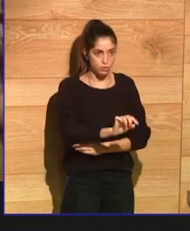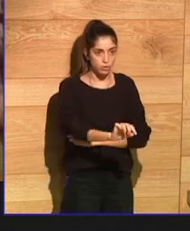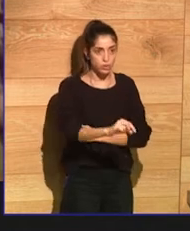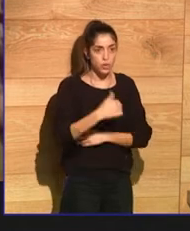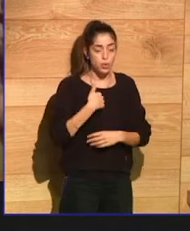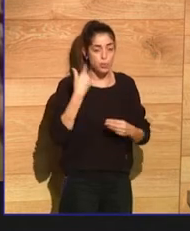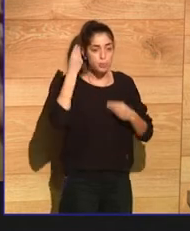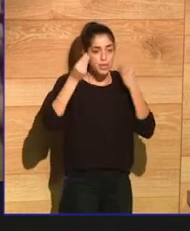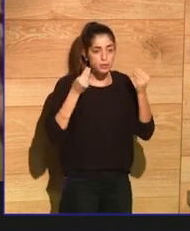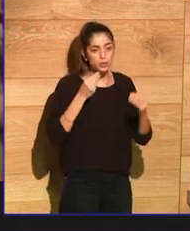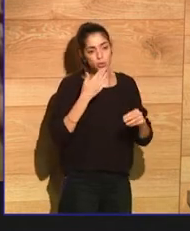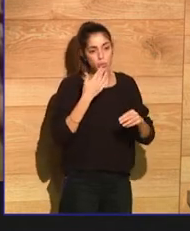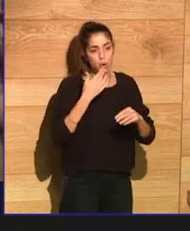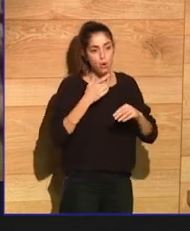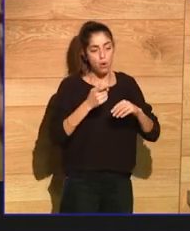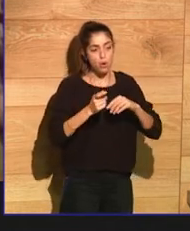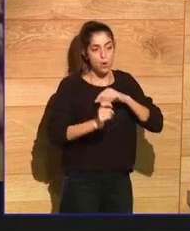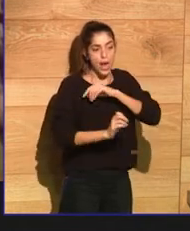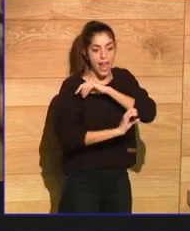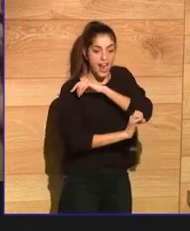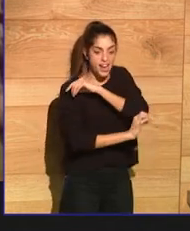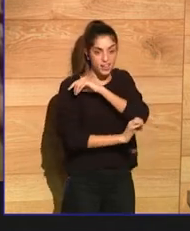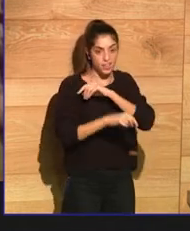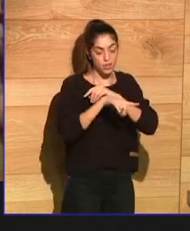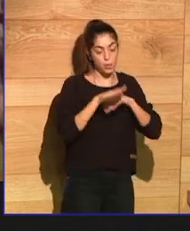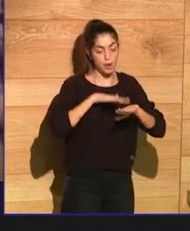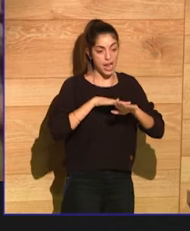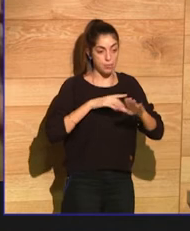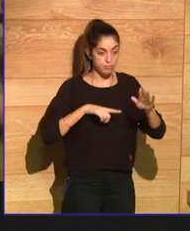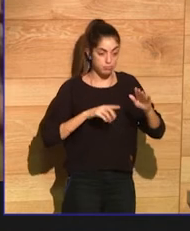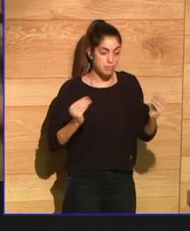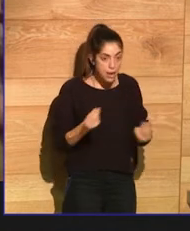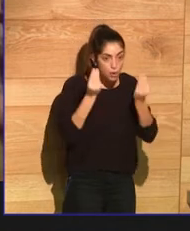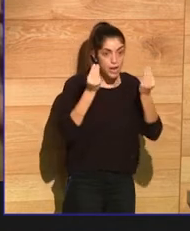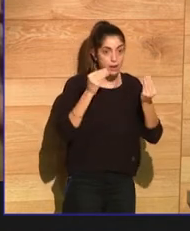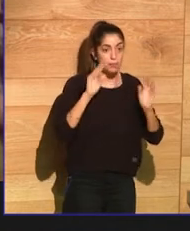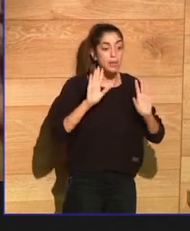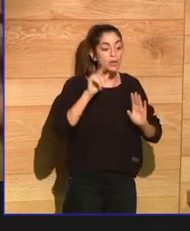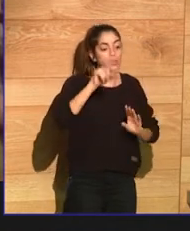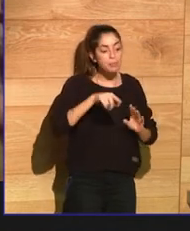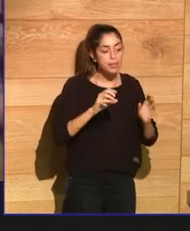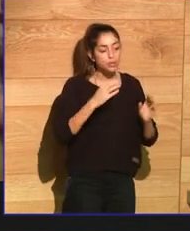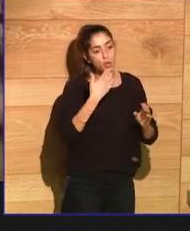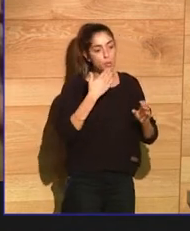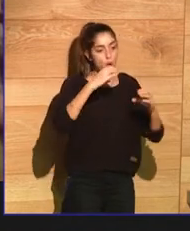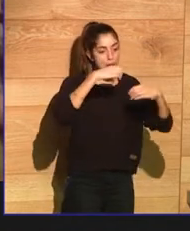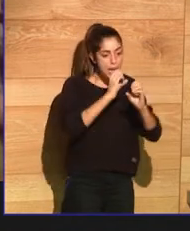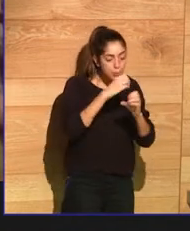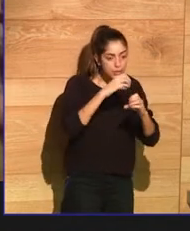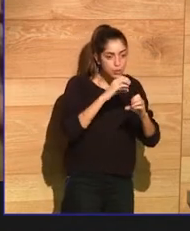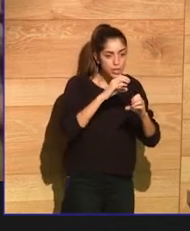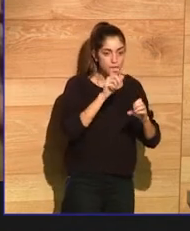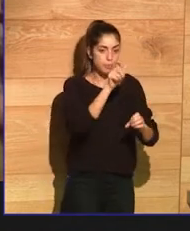They're also a laboratory in which the leaders of the future will emerge.